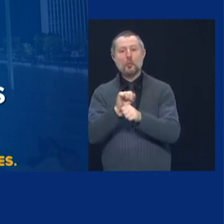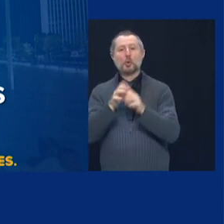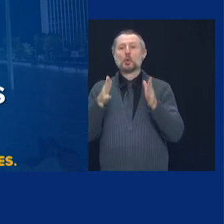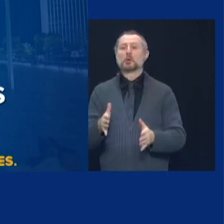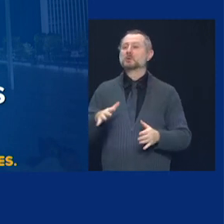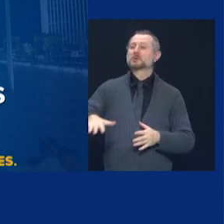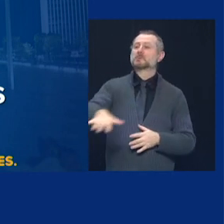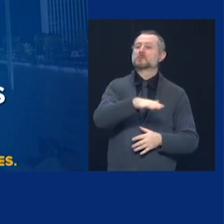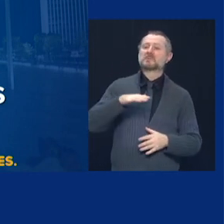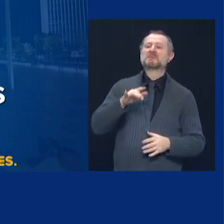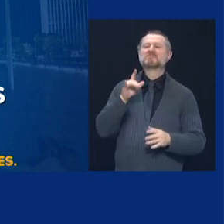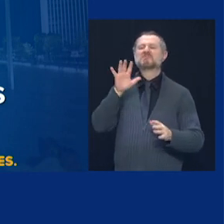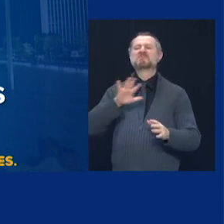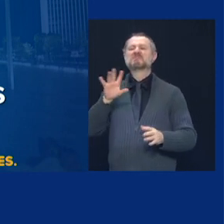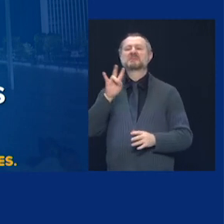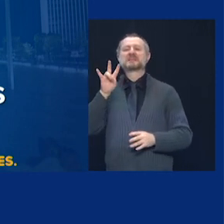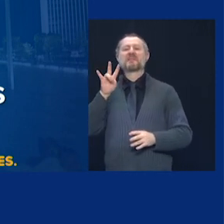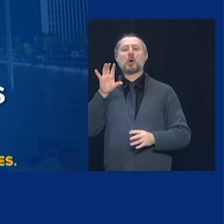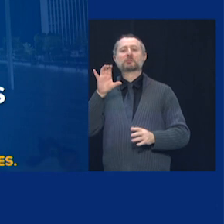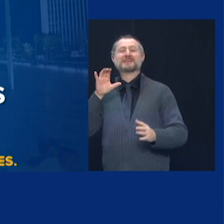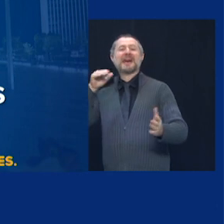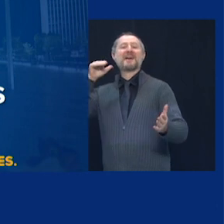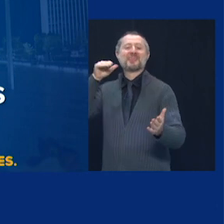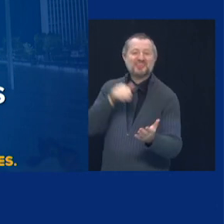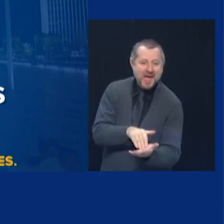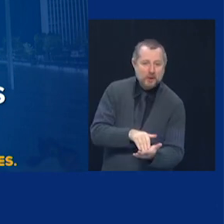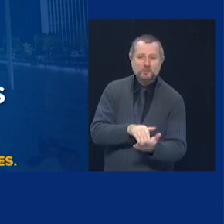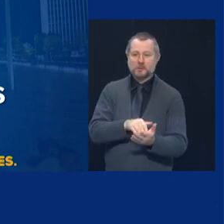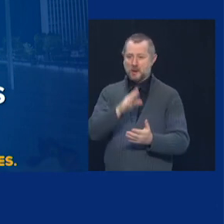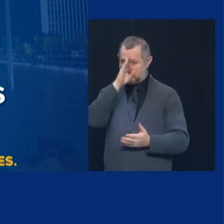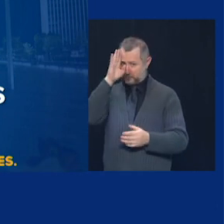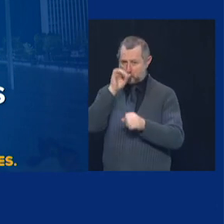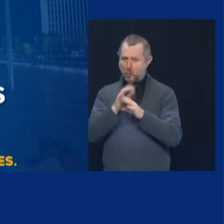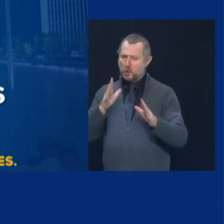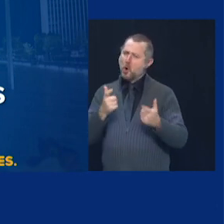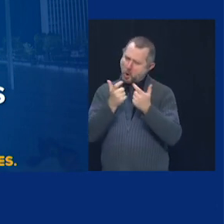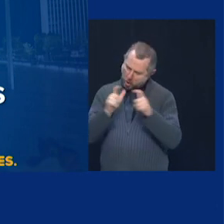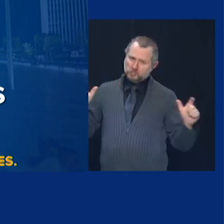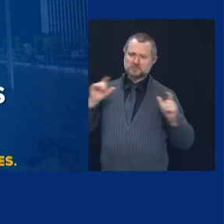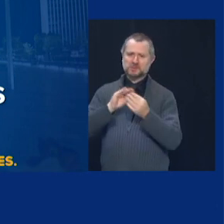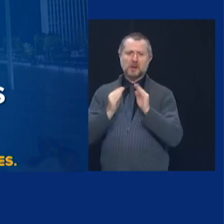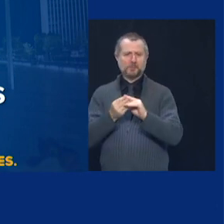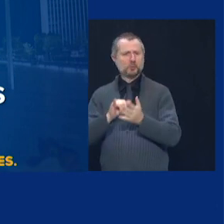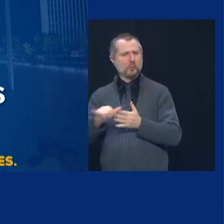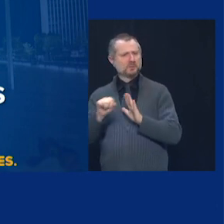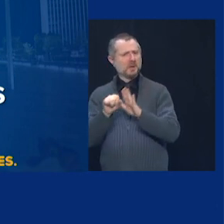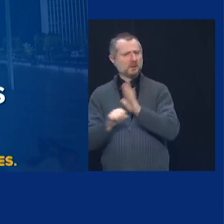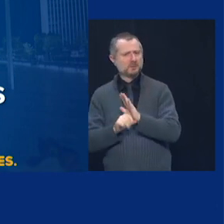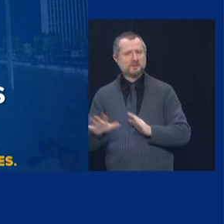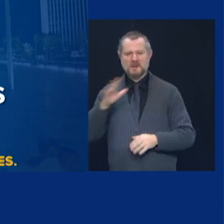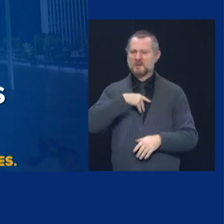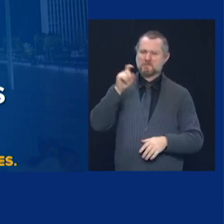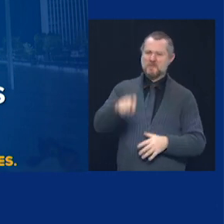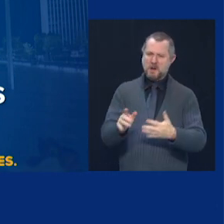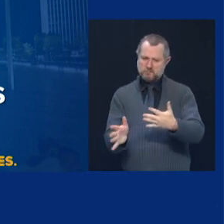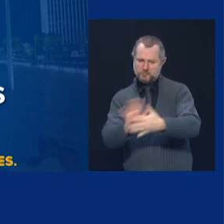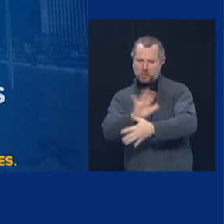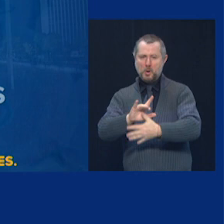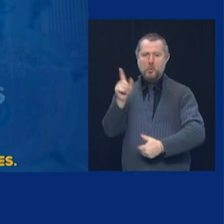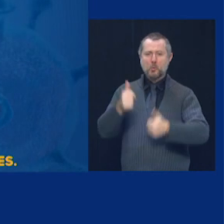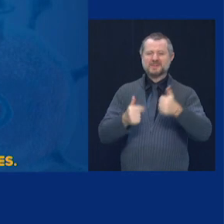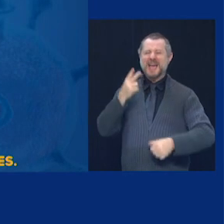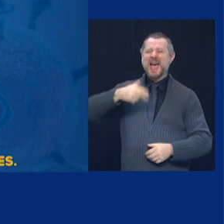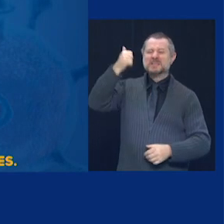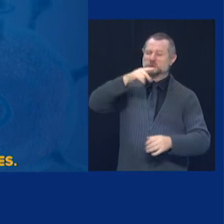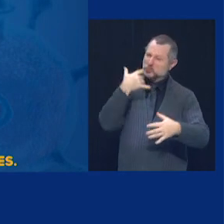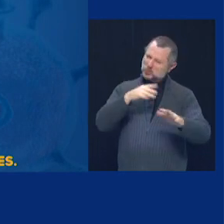700,000 hospital workers in this state, so it's a very large population. So we'll prioritize the high-risk hospital